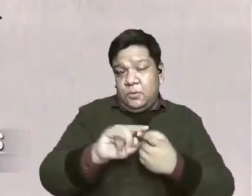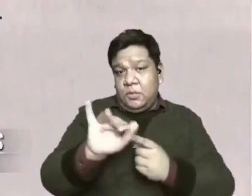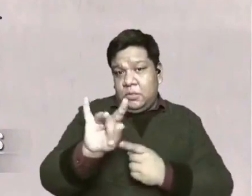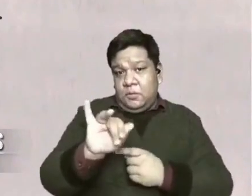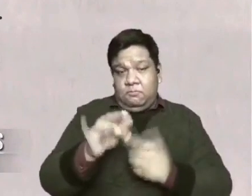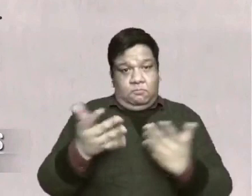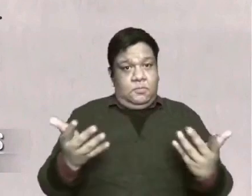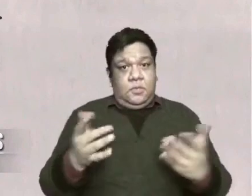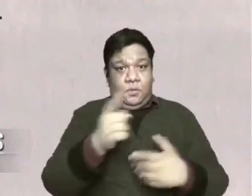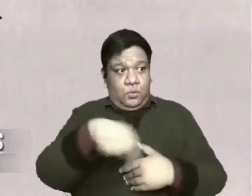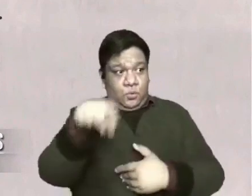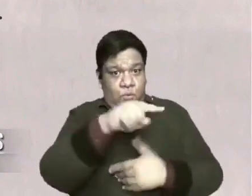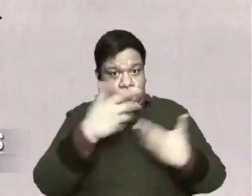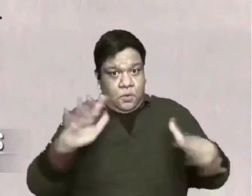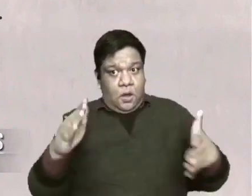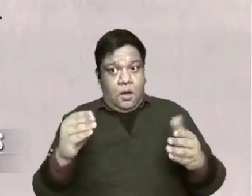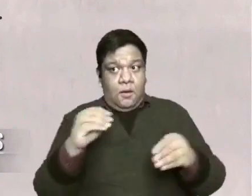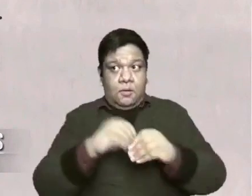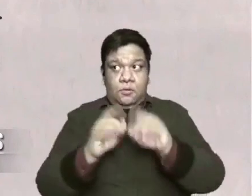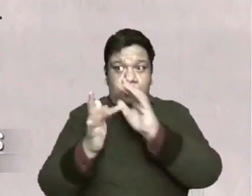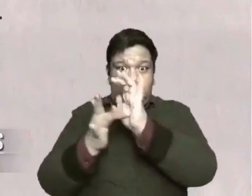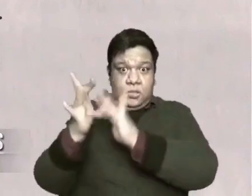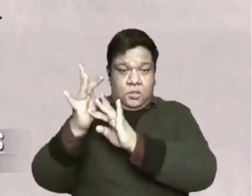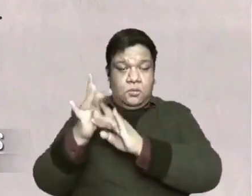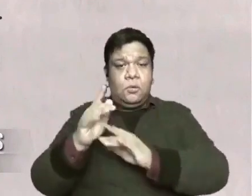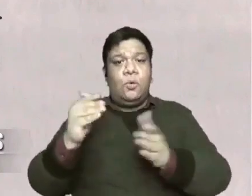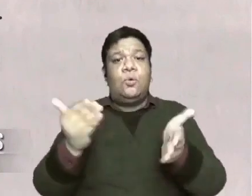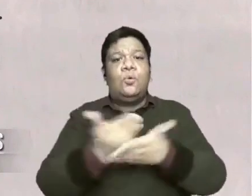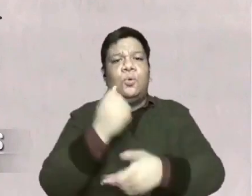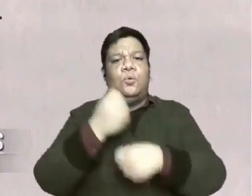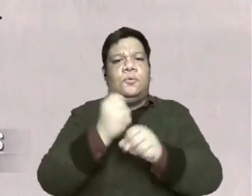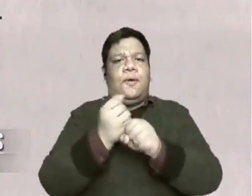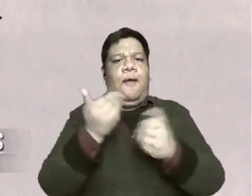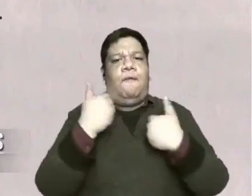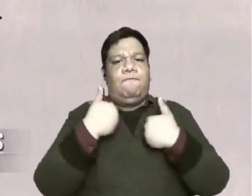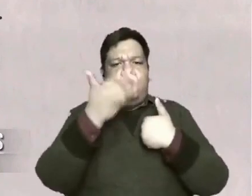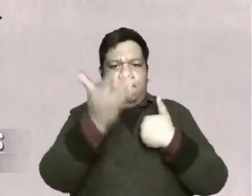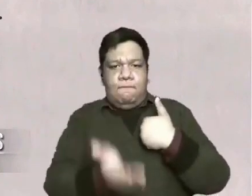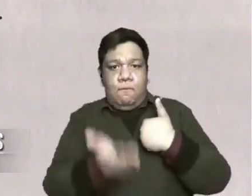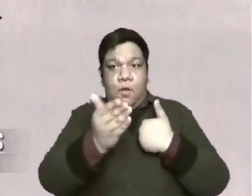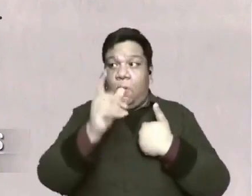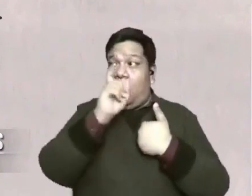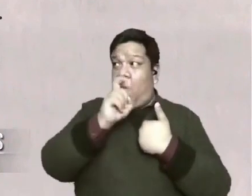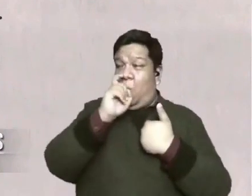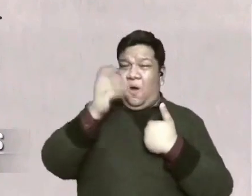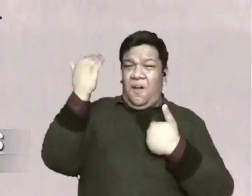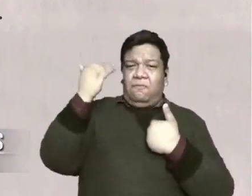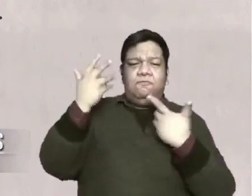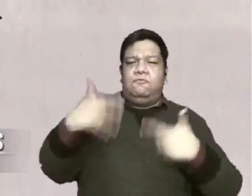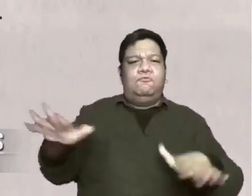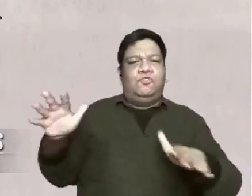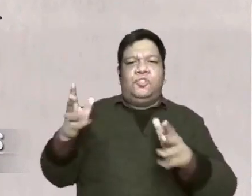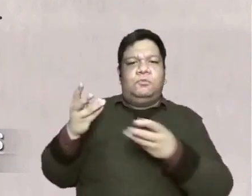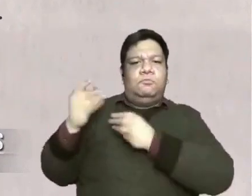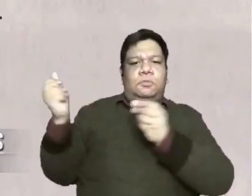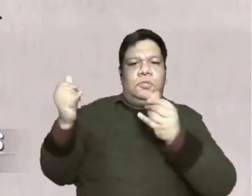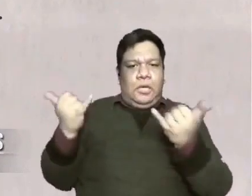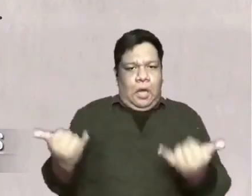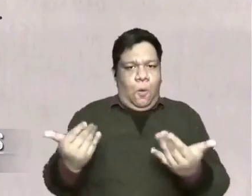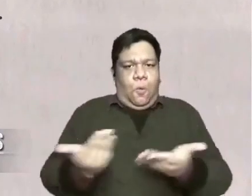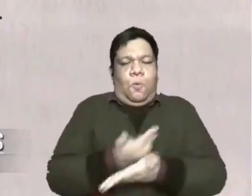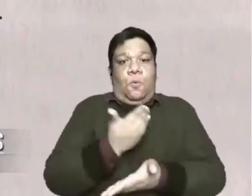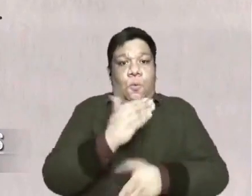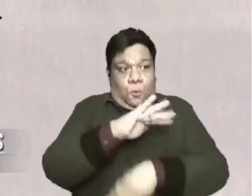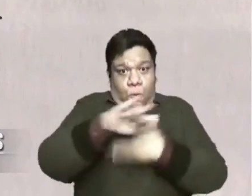therefore if anyone is in Christ the new creation has come the oldest gone the new is here